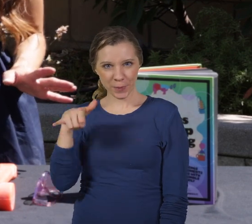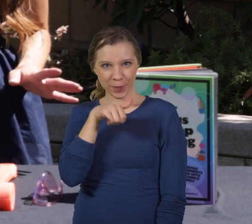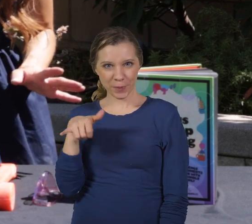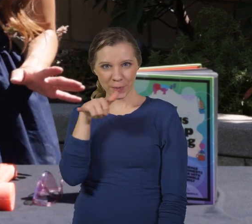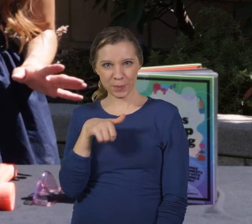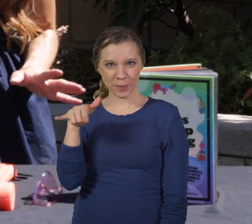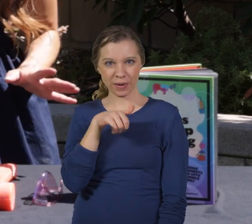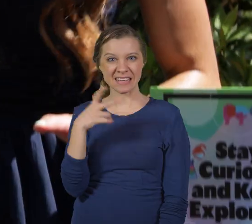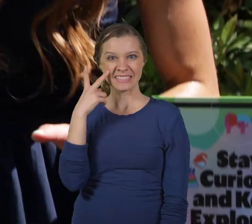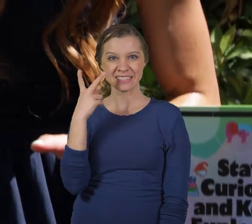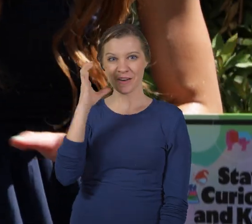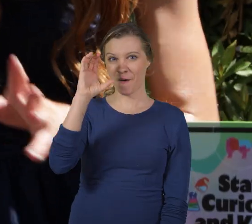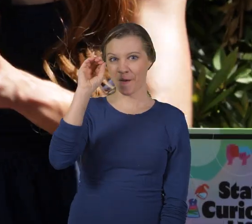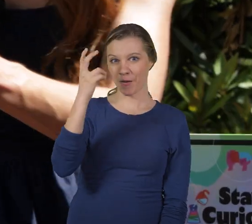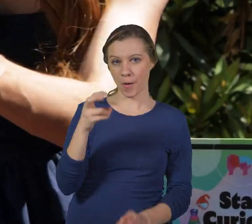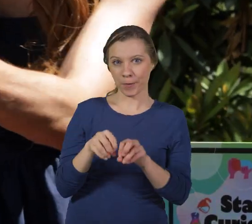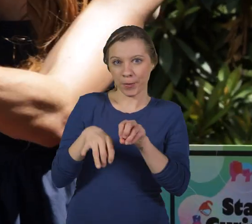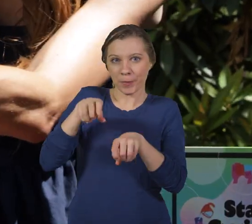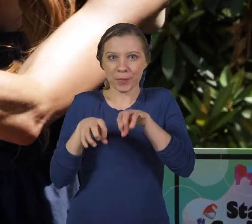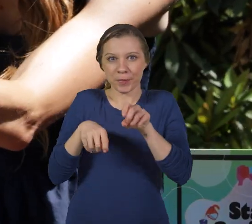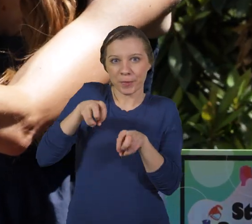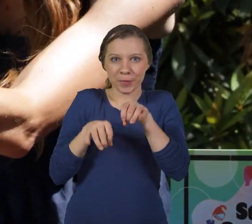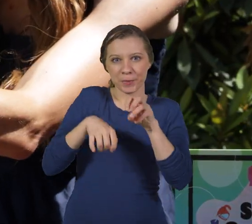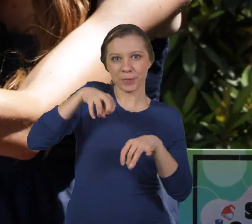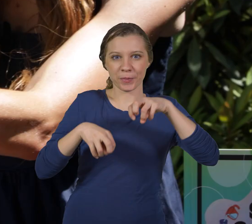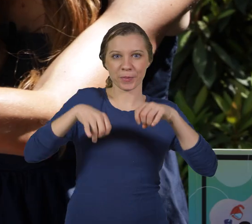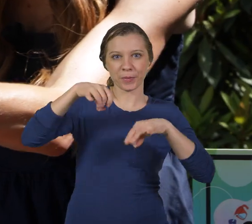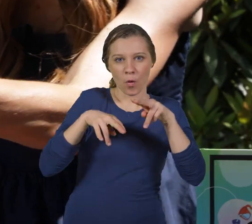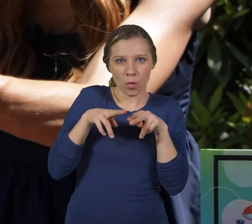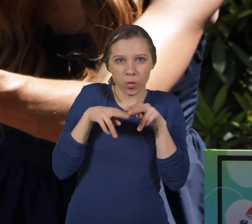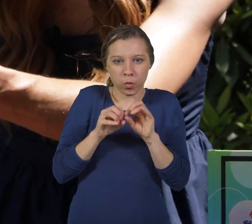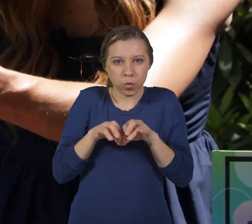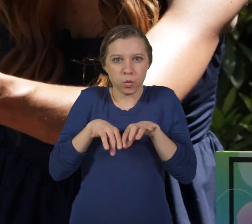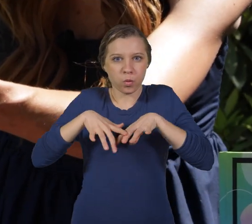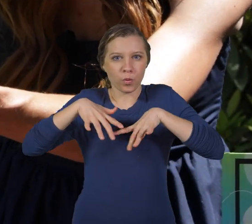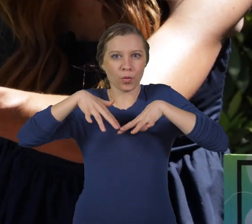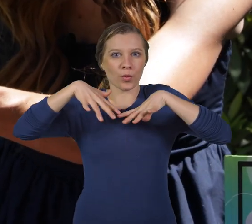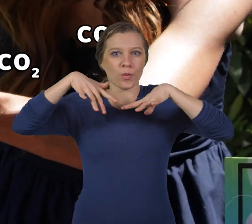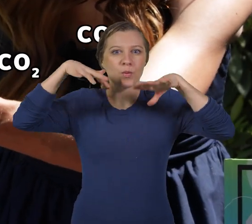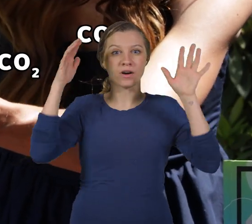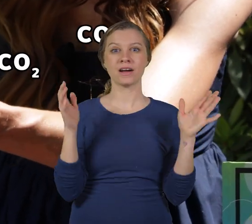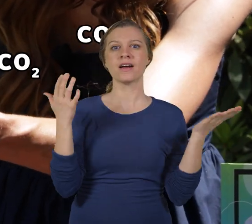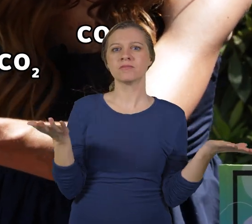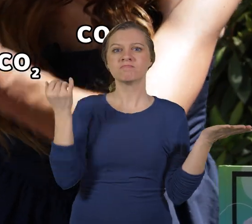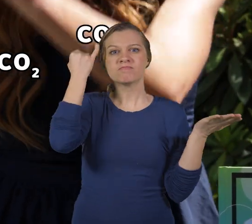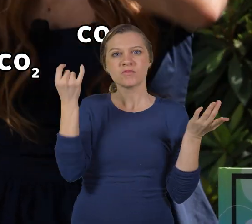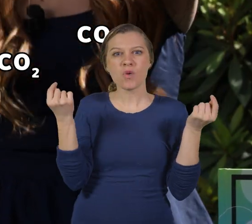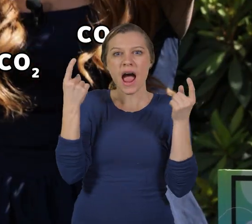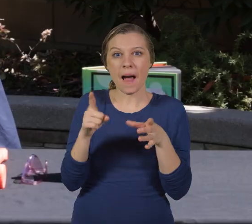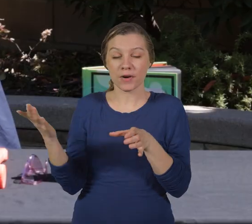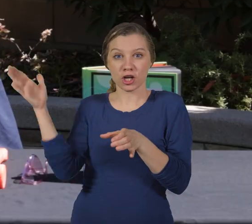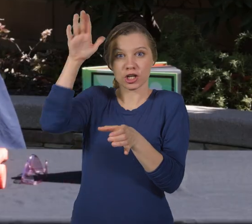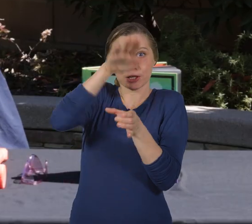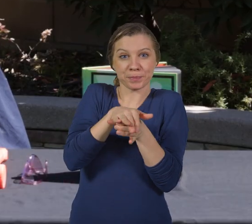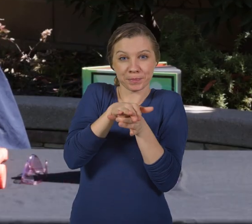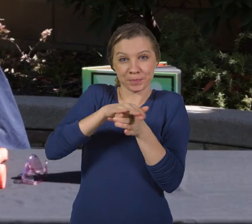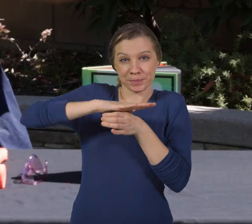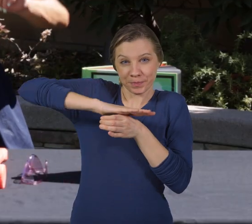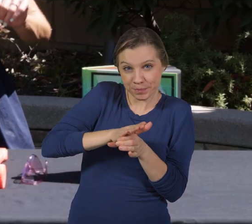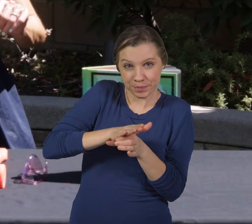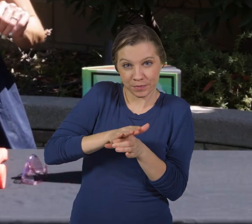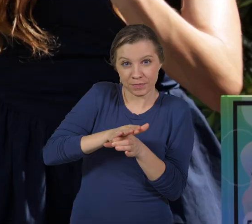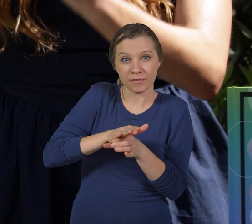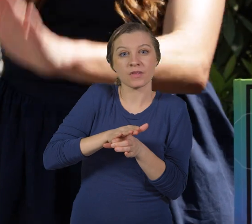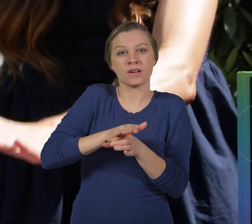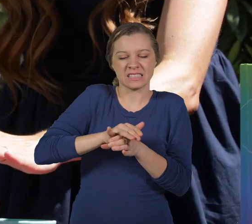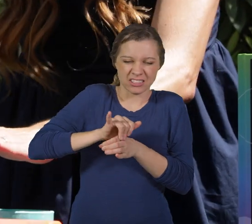Oh, whoa, whoa, whoa, whoa, whoa, whoa. Okay, see all of those carbon dioxide bubbles building and building and building and building. Now, just imagine what